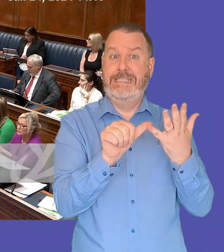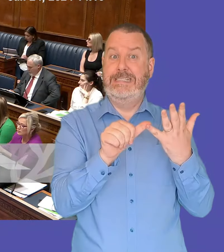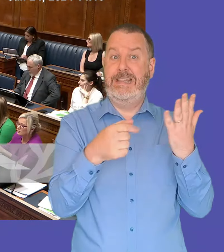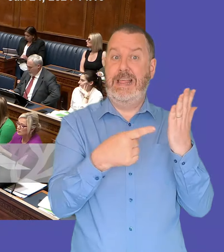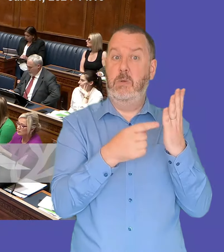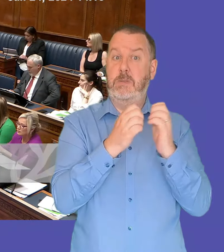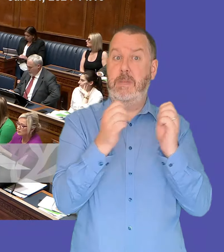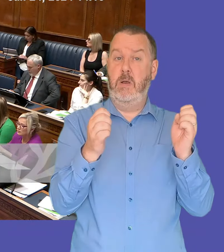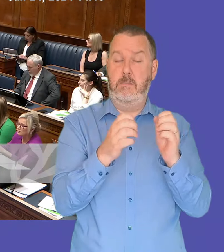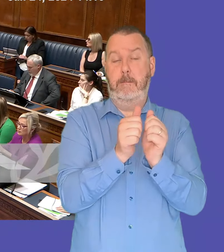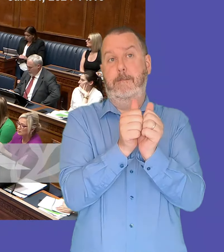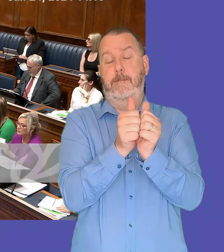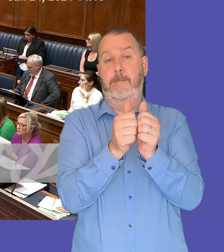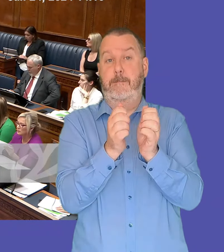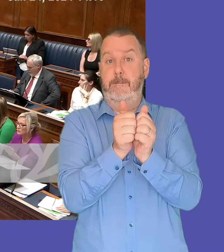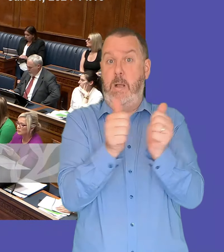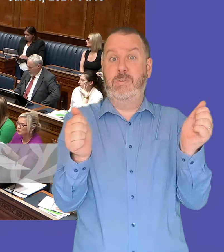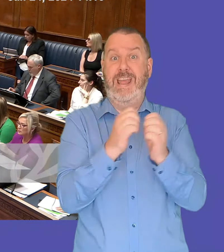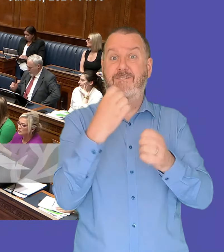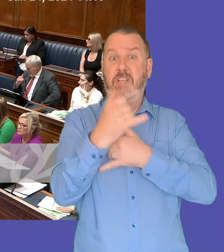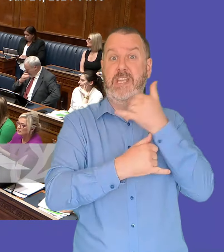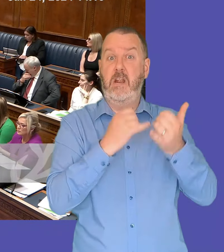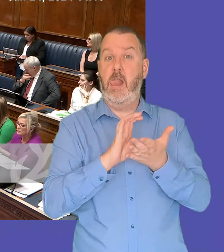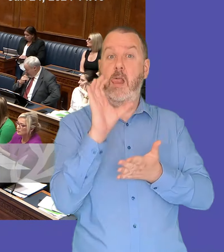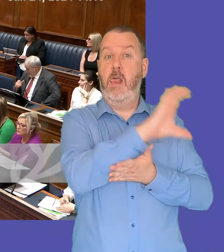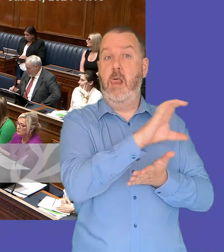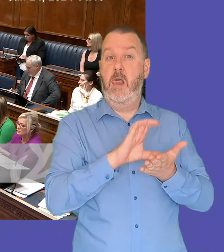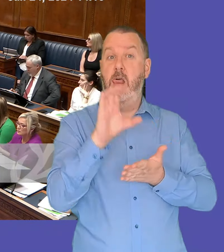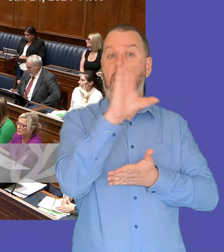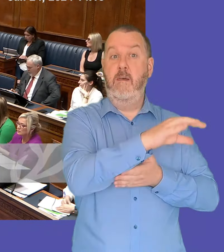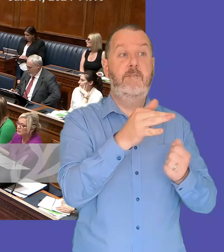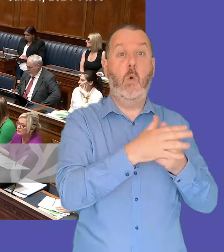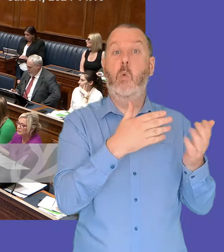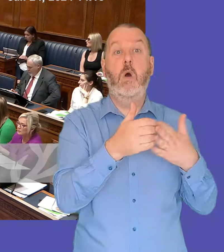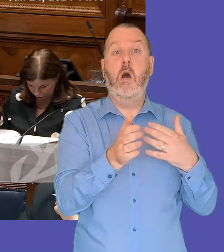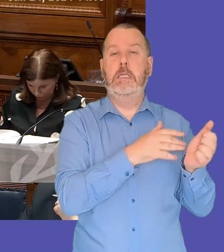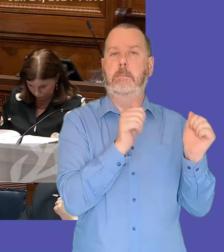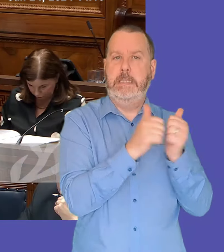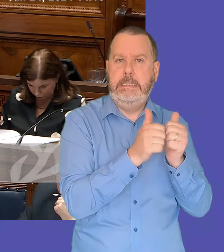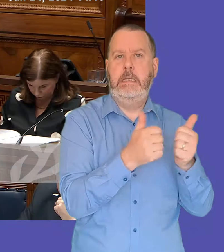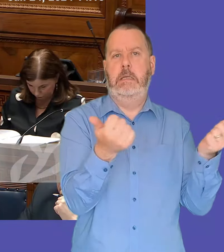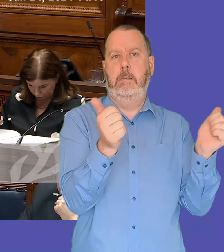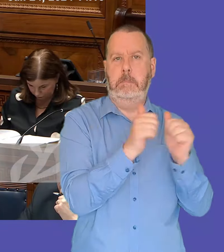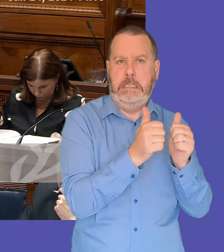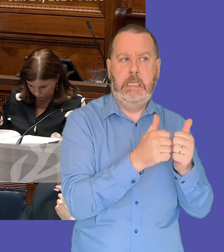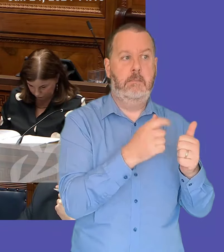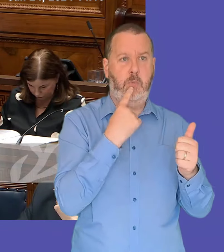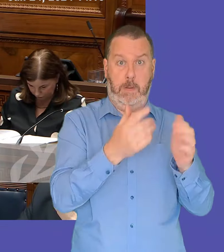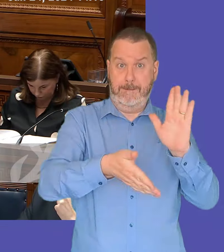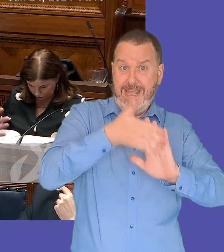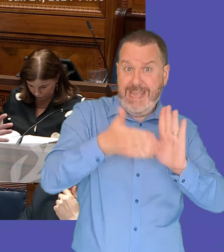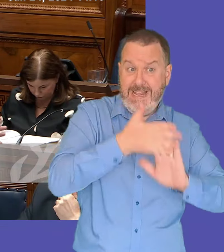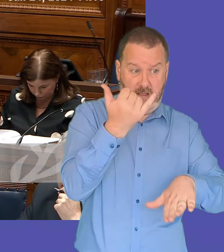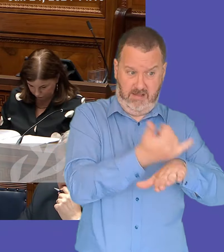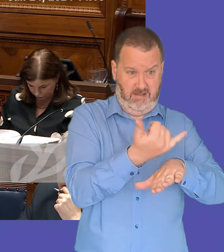to pay six thousand pounds a year effectively with all due respect to them to have meetings that's a decade of that site largely